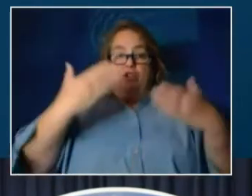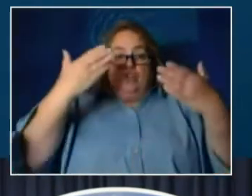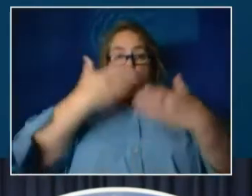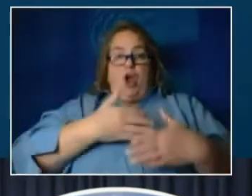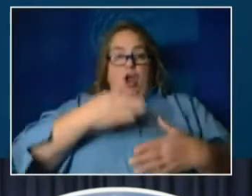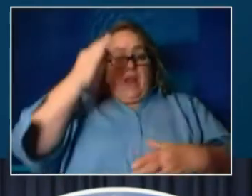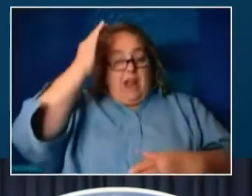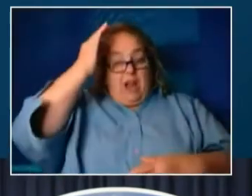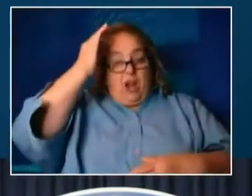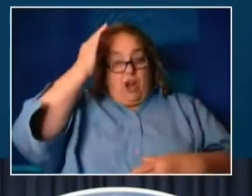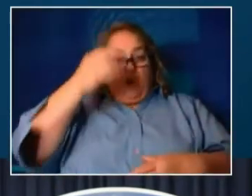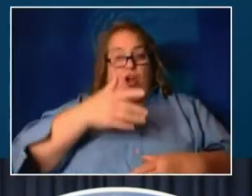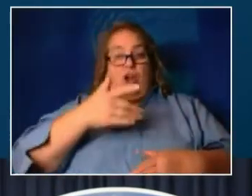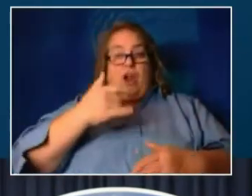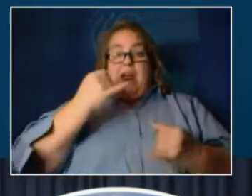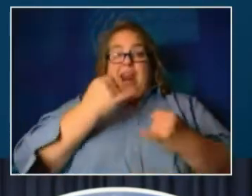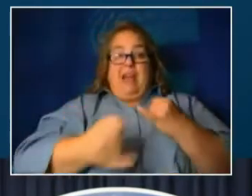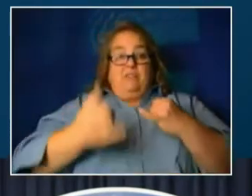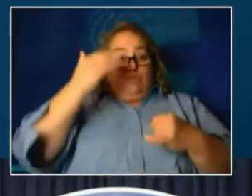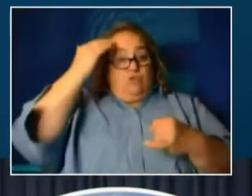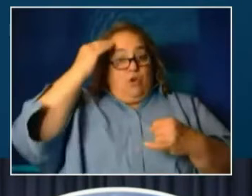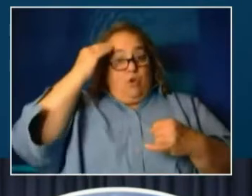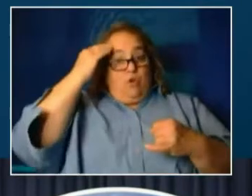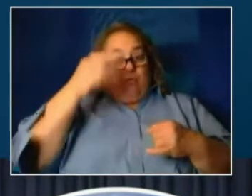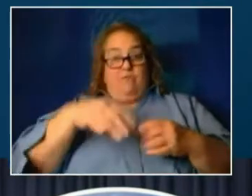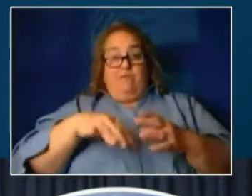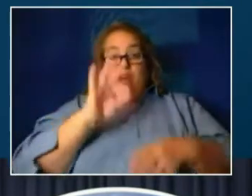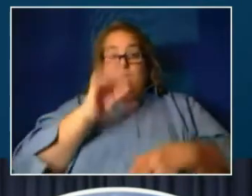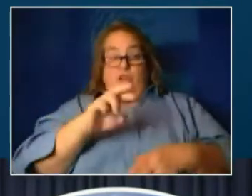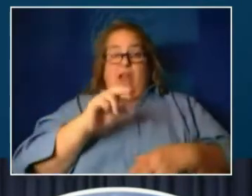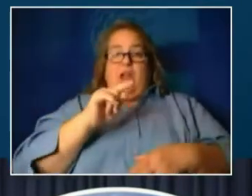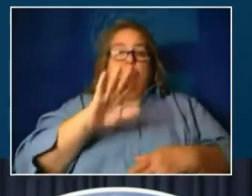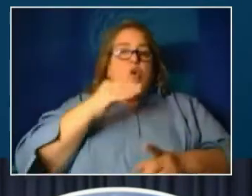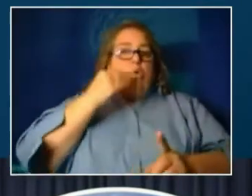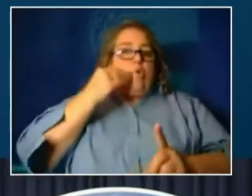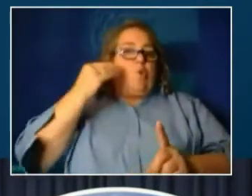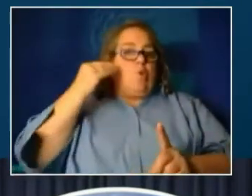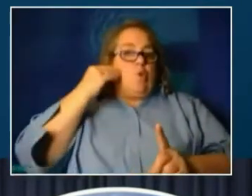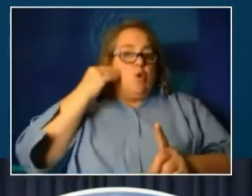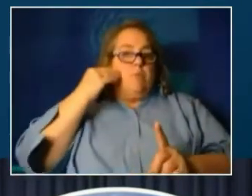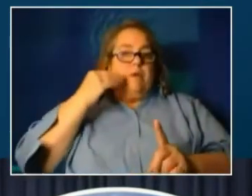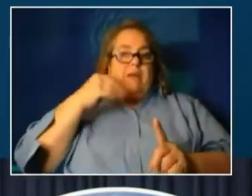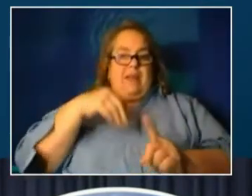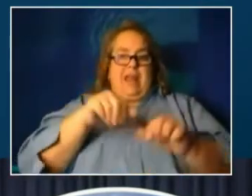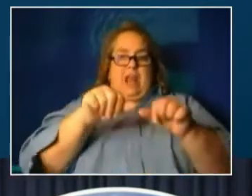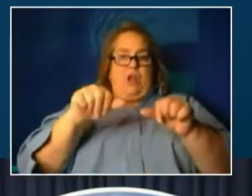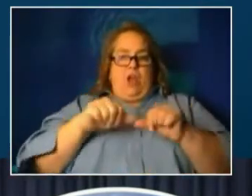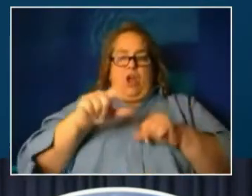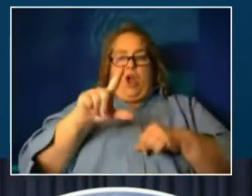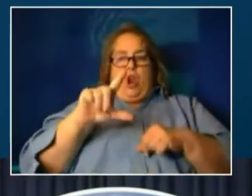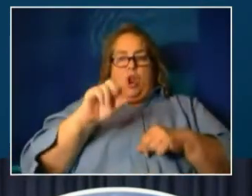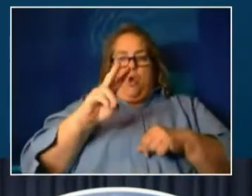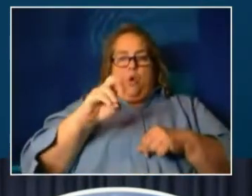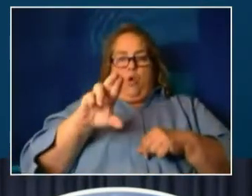Her last known location was at her residence in the area of Lower River Caney Road.